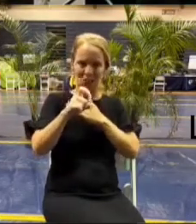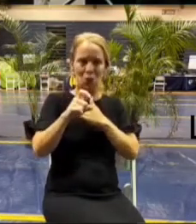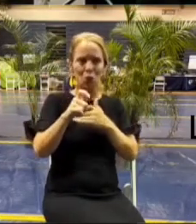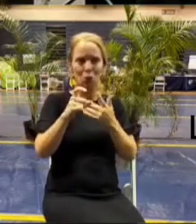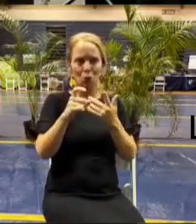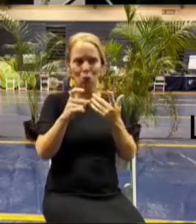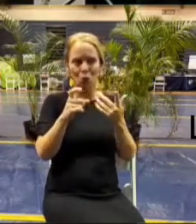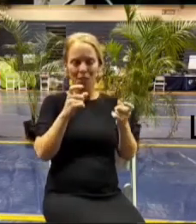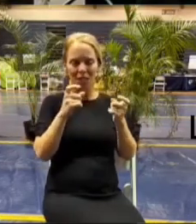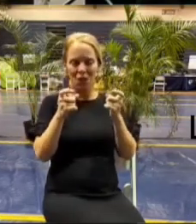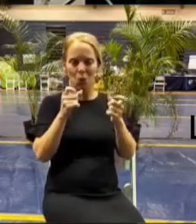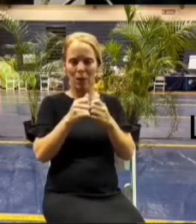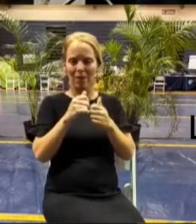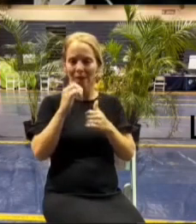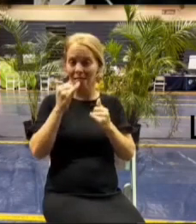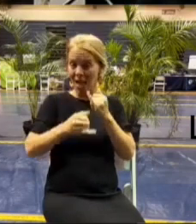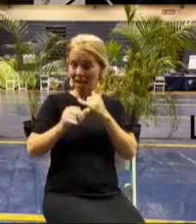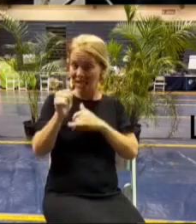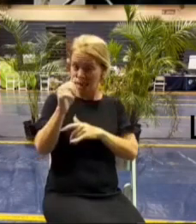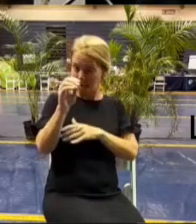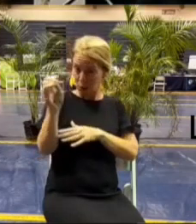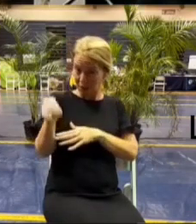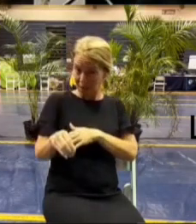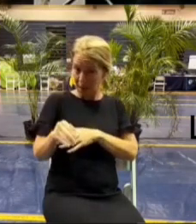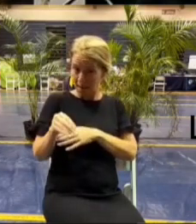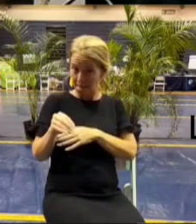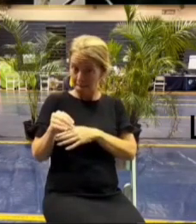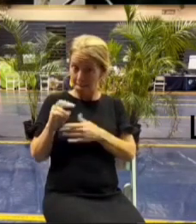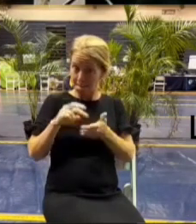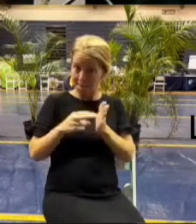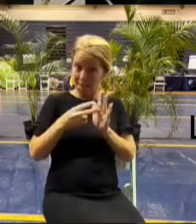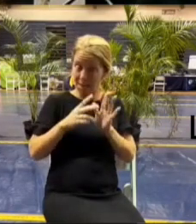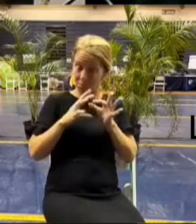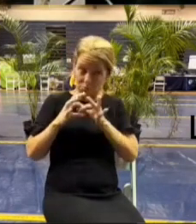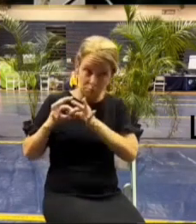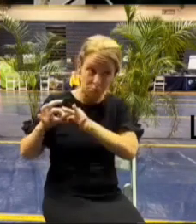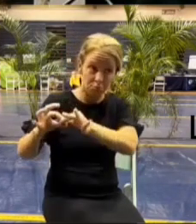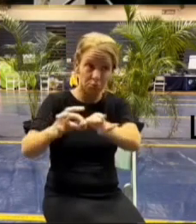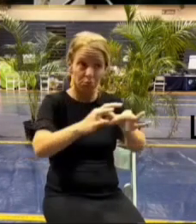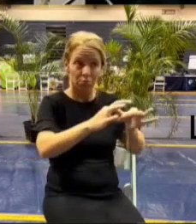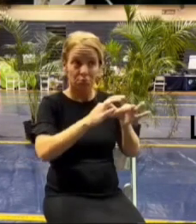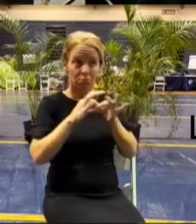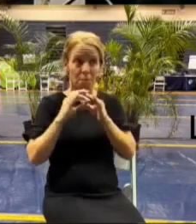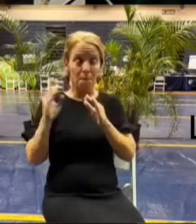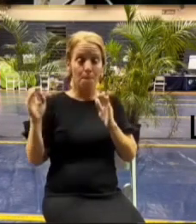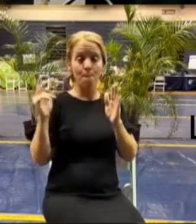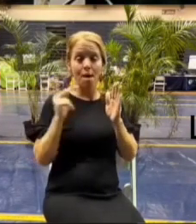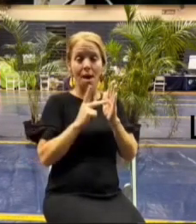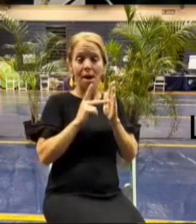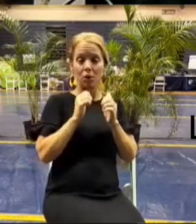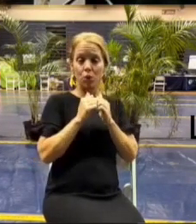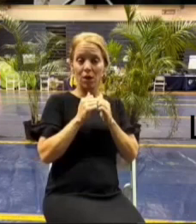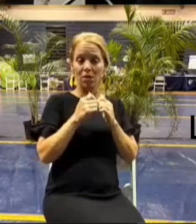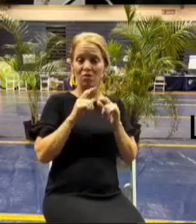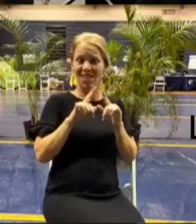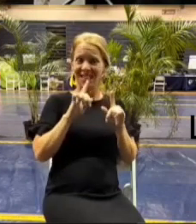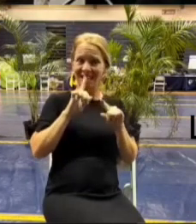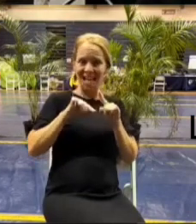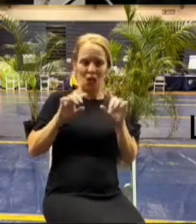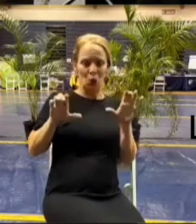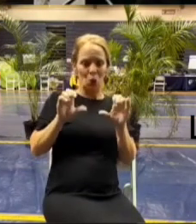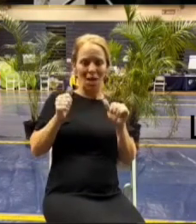percent and get that back up in line because really we can't do anything until the sewer lines are